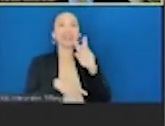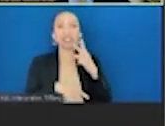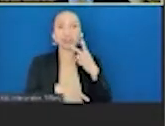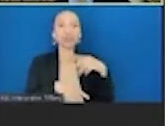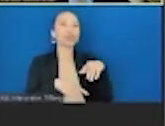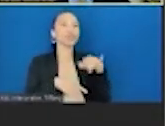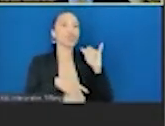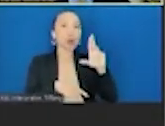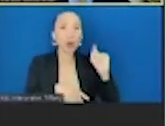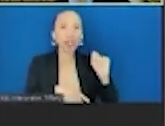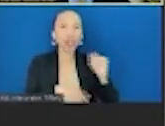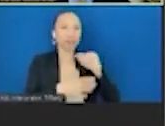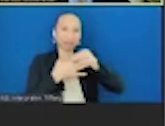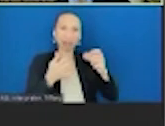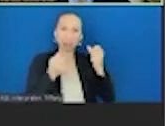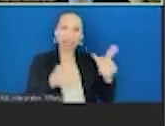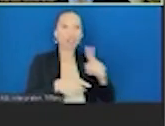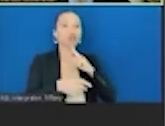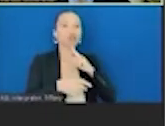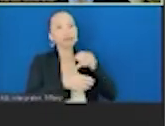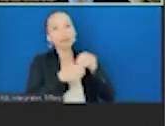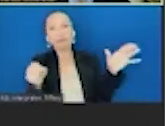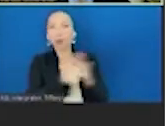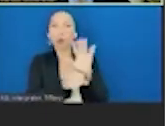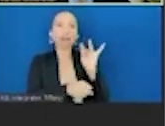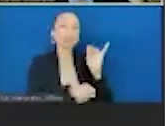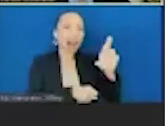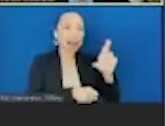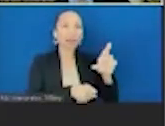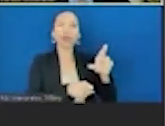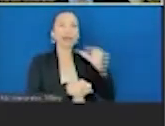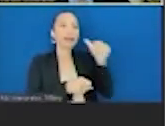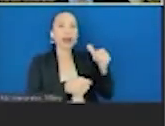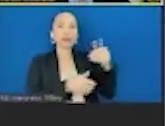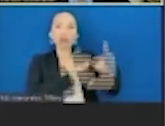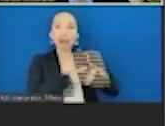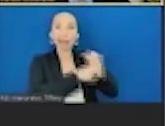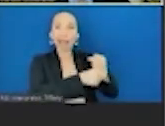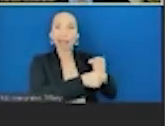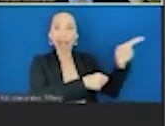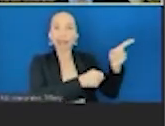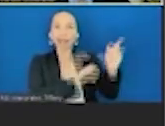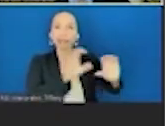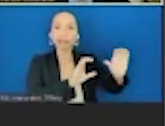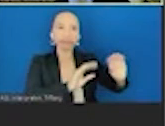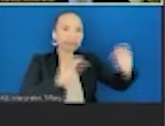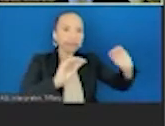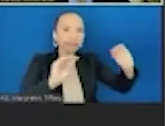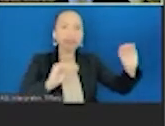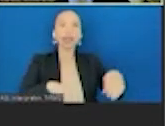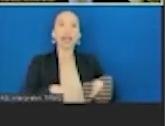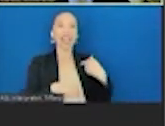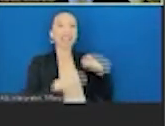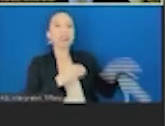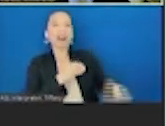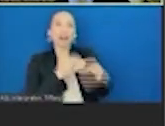in common. They're fiber rich. They're less processed. They have thousands and thousands of phytonutrients and flavanols and other bioactives that are good